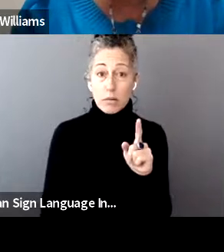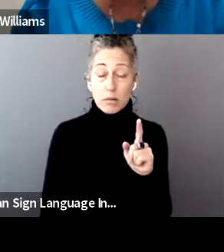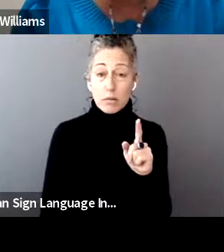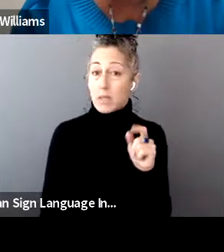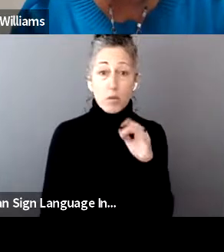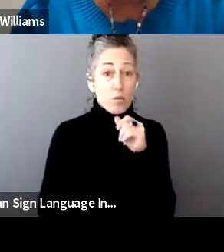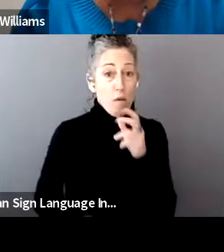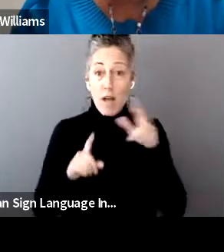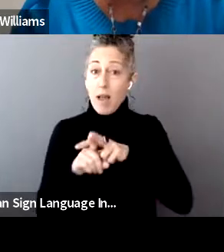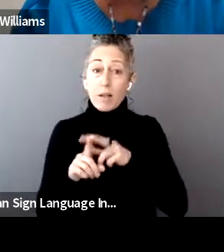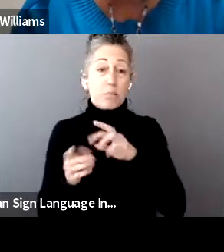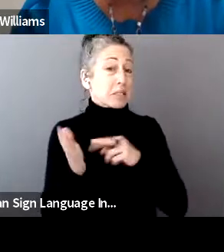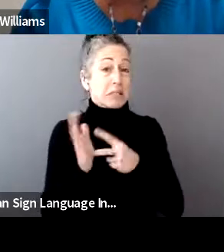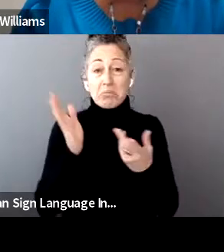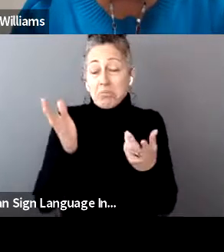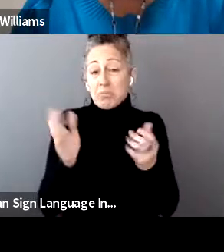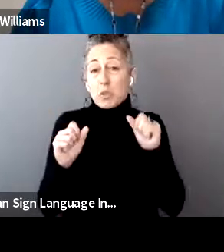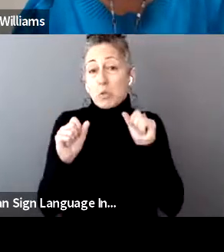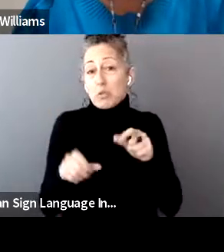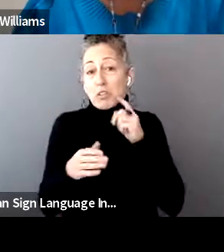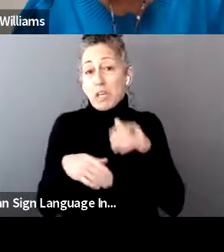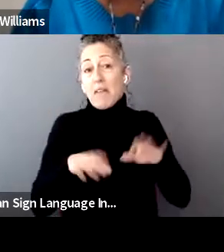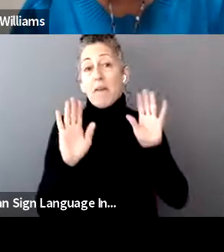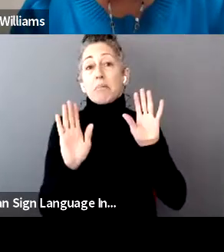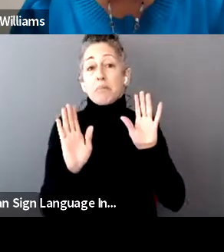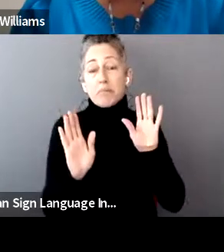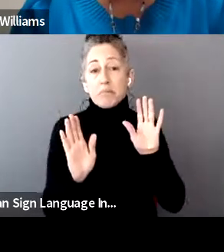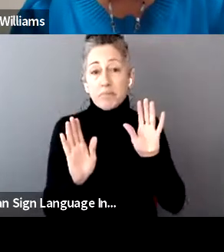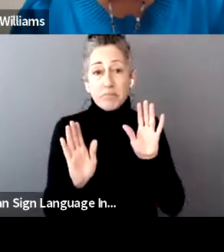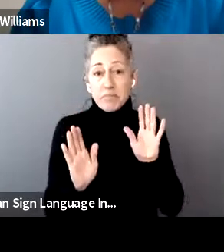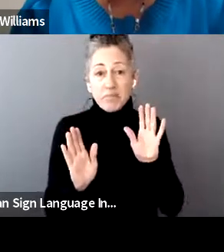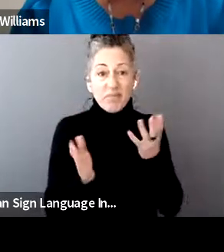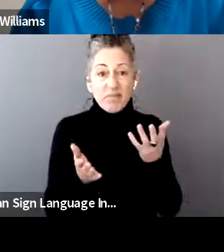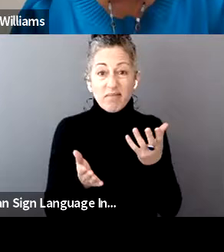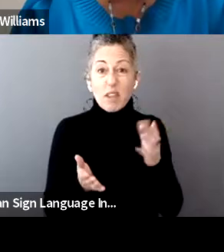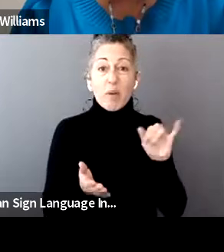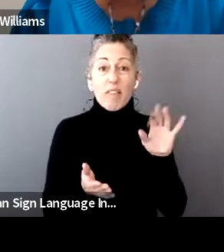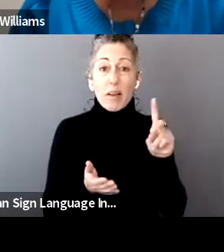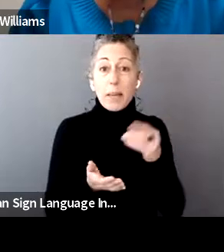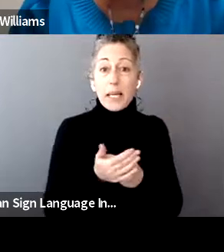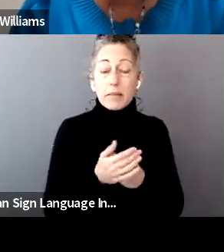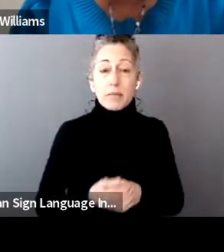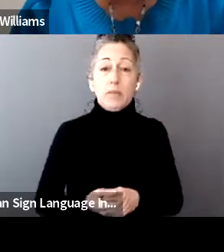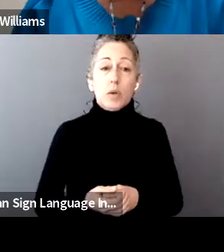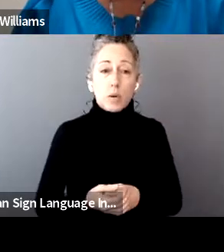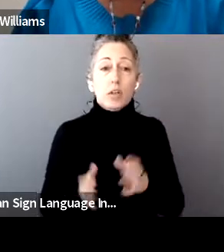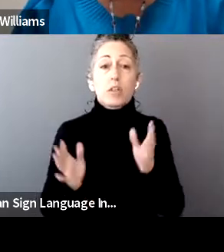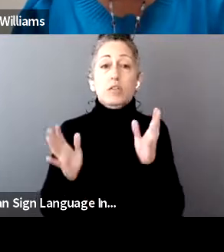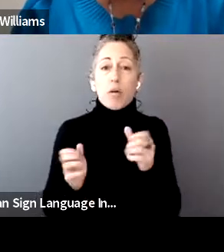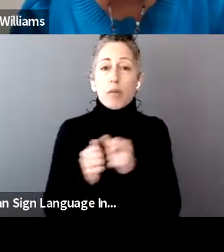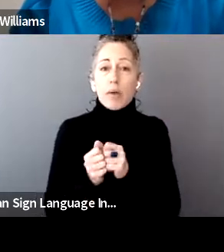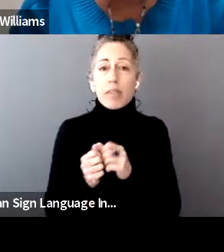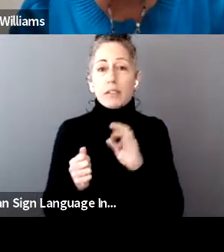your refund if you have one coming to you. So the best practice is definitely talk to a tax professional,